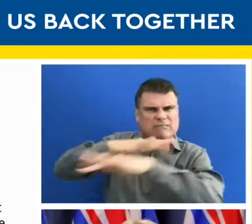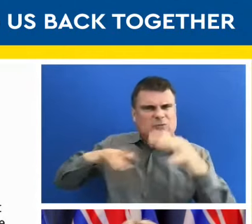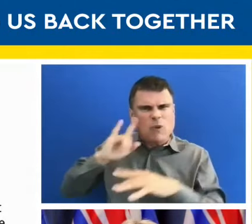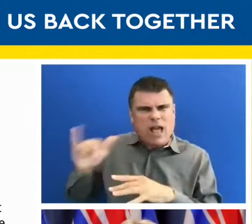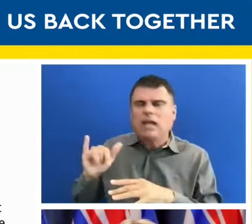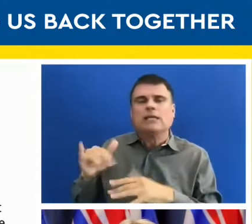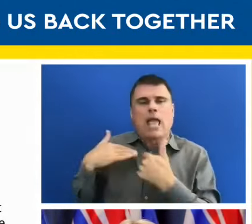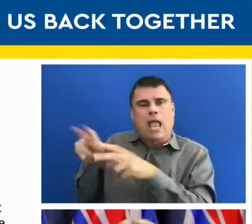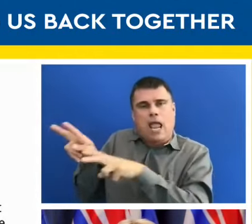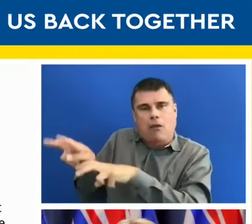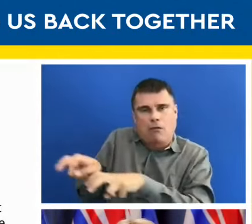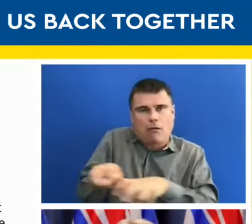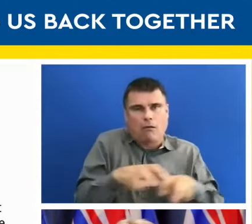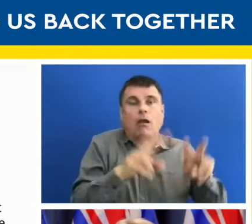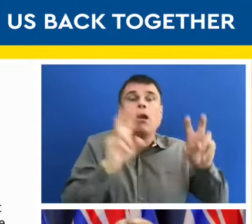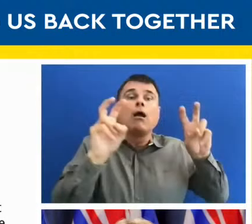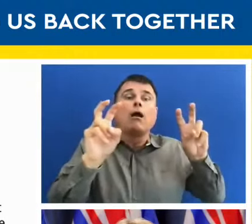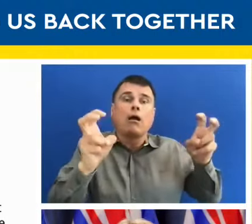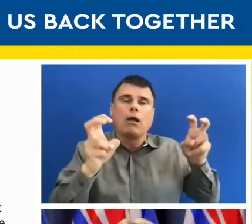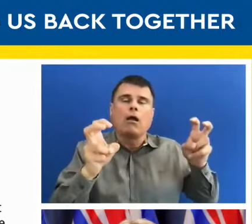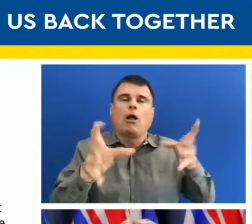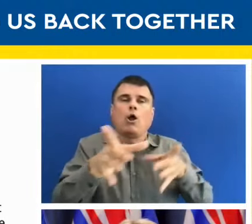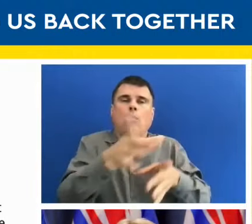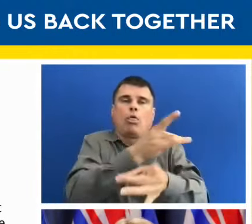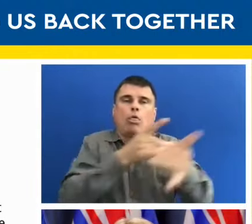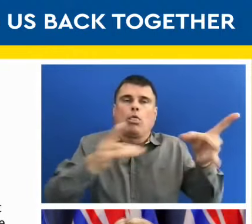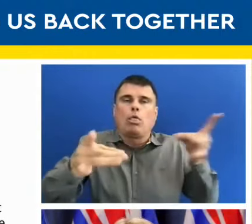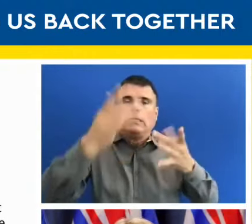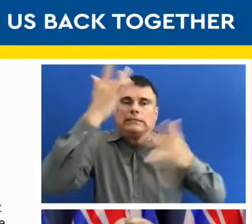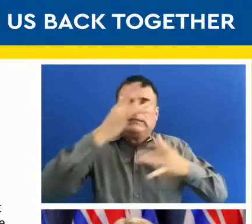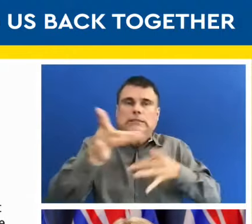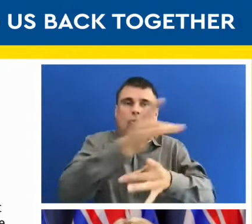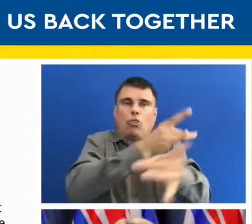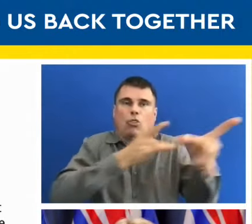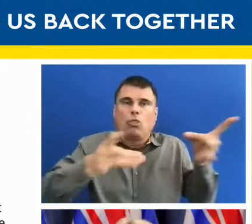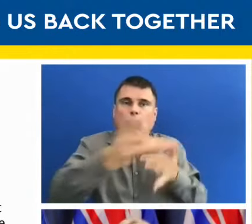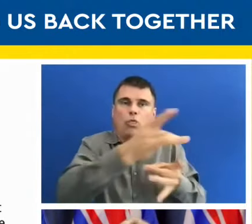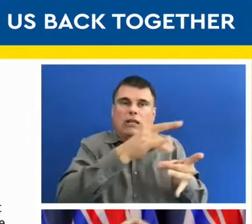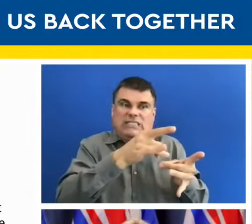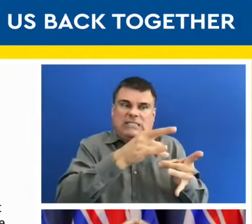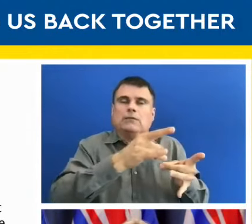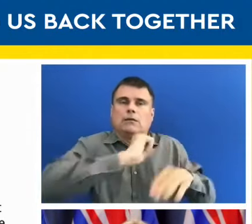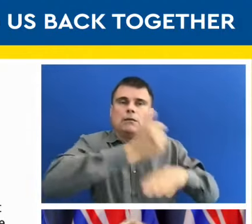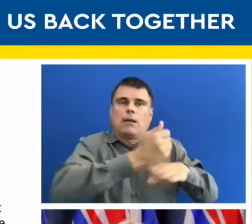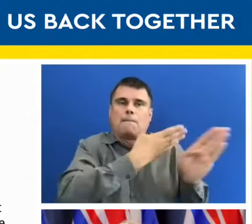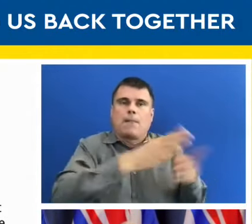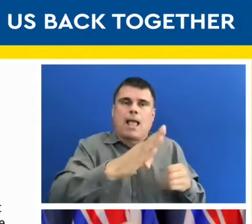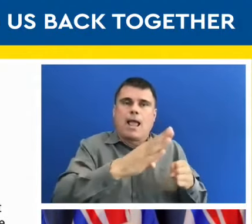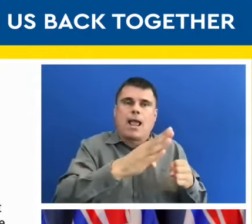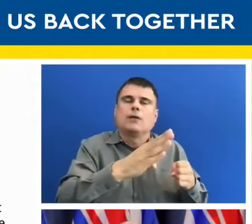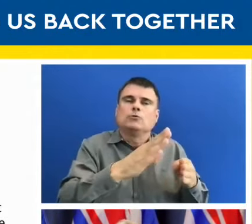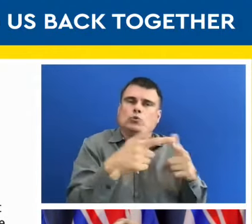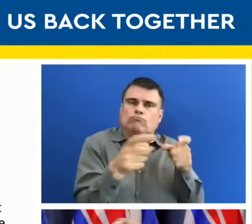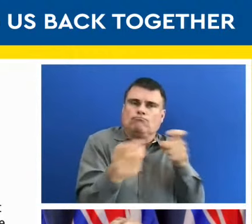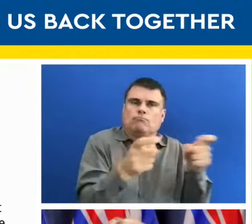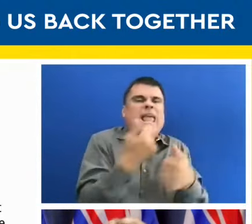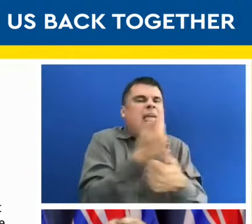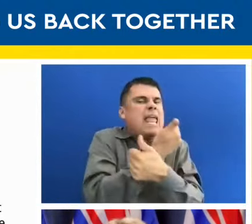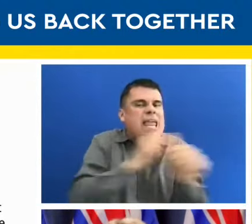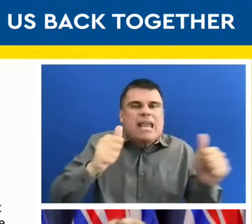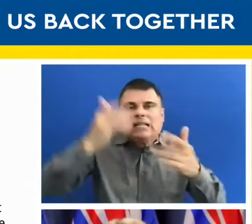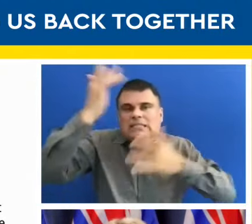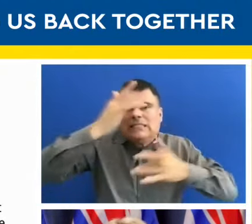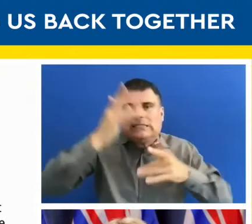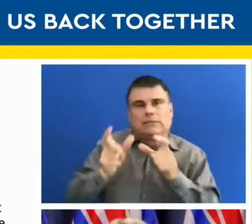make in fundamentals prevent transmission of disease in all settings. We are lifting the